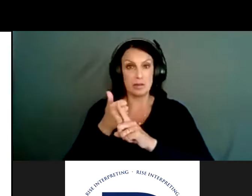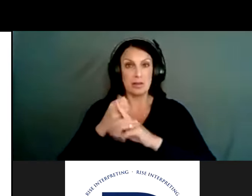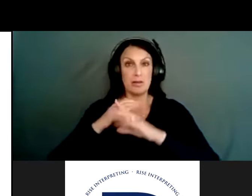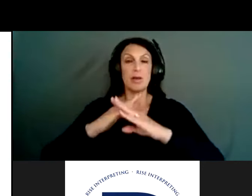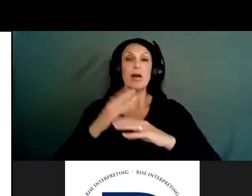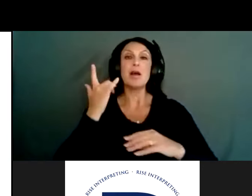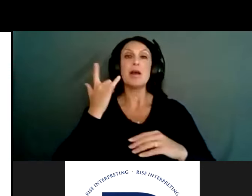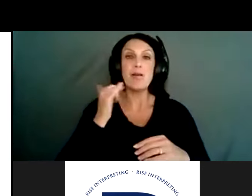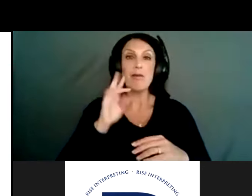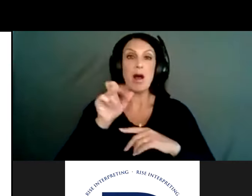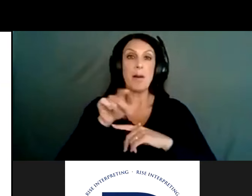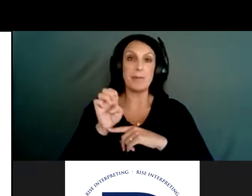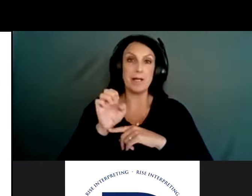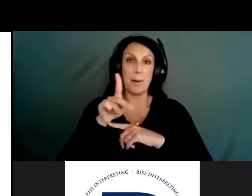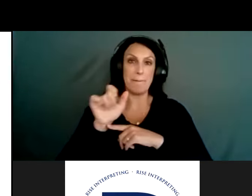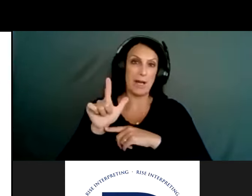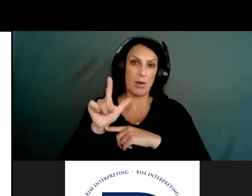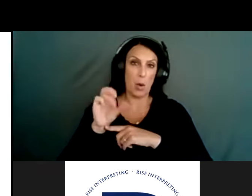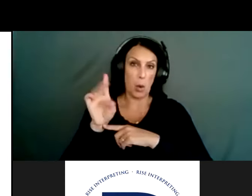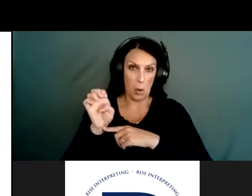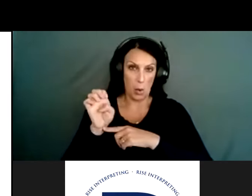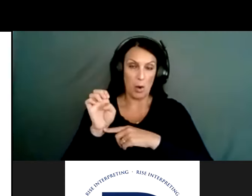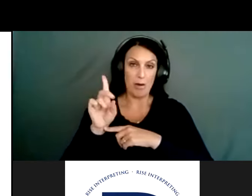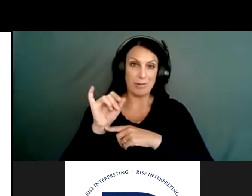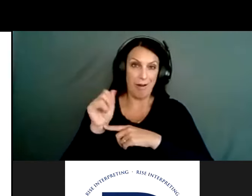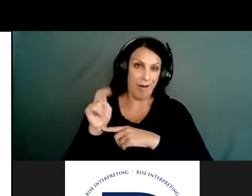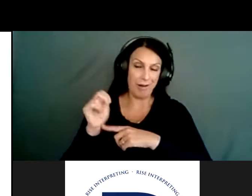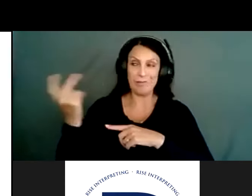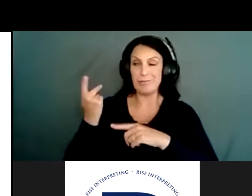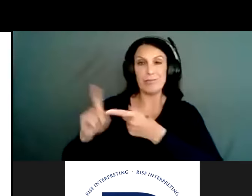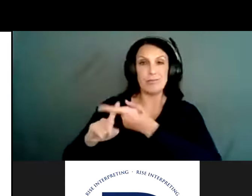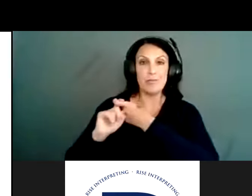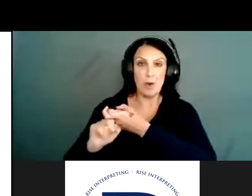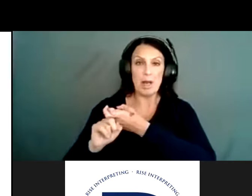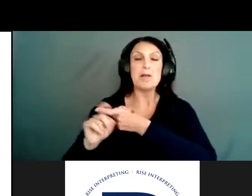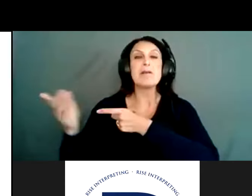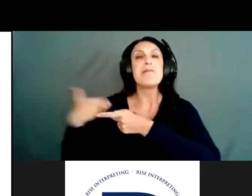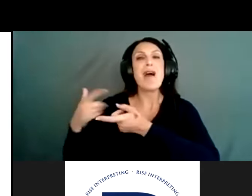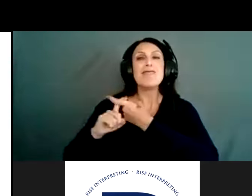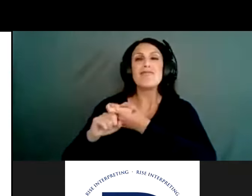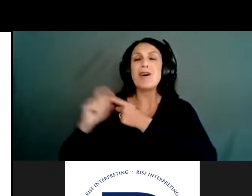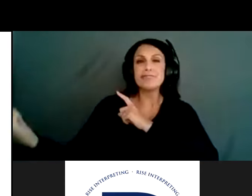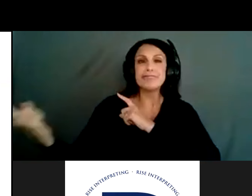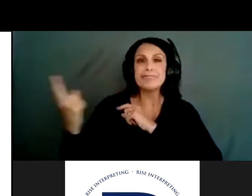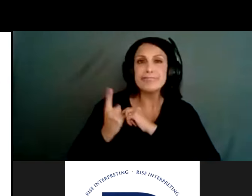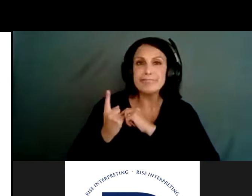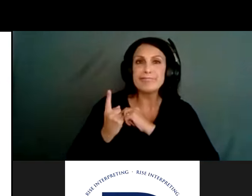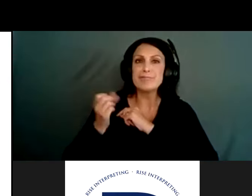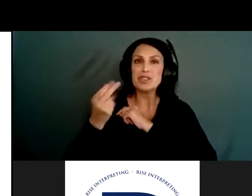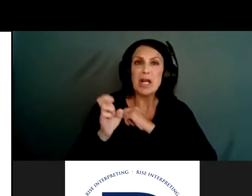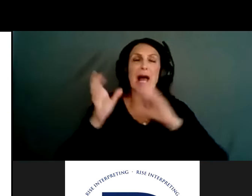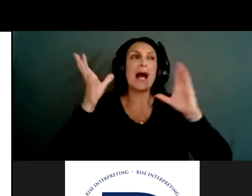California updated the penal code. So me and Diana are friends. So let's say that Diana comes to me and she says,